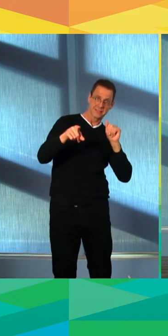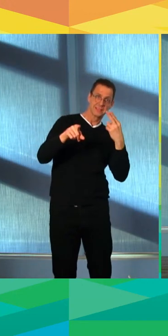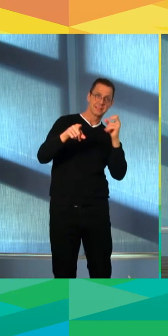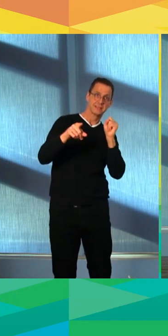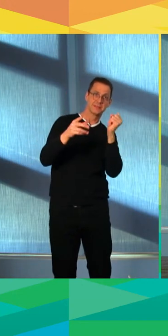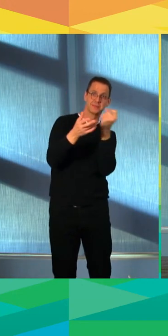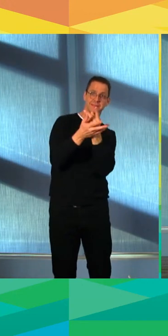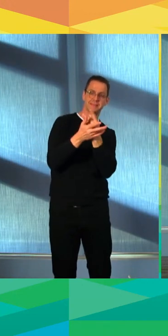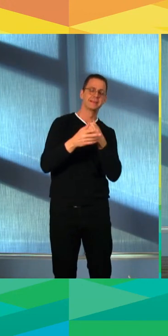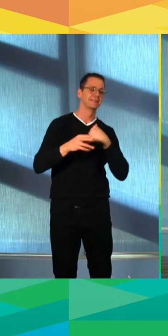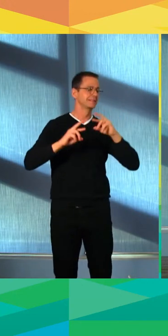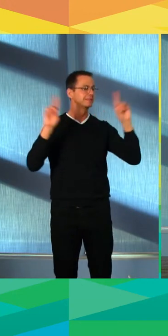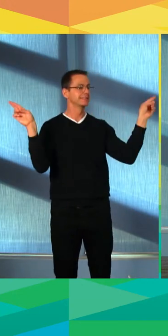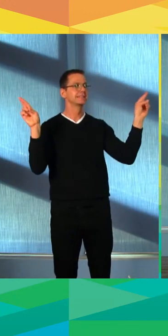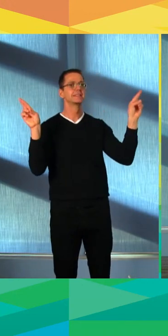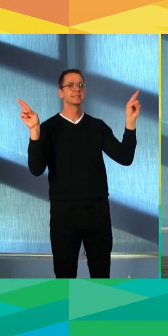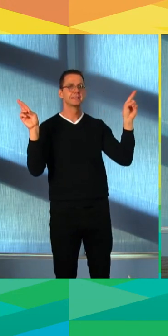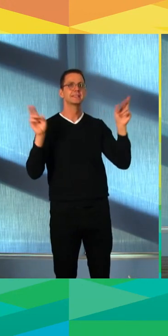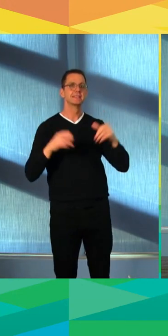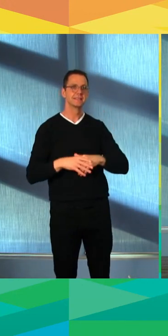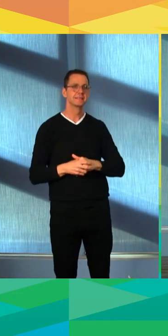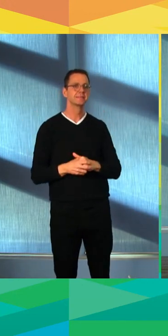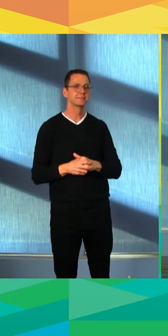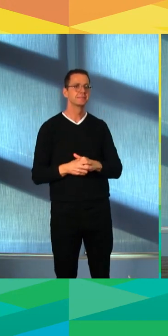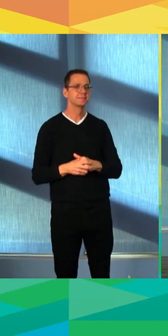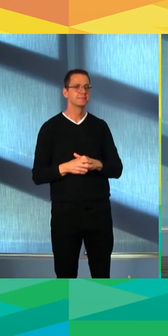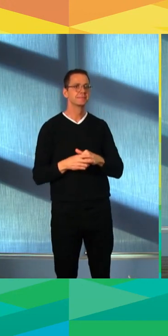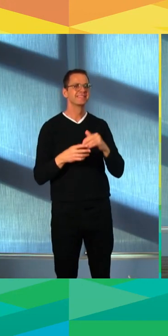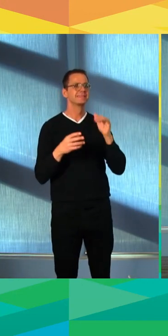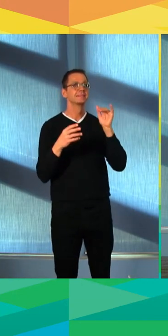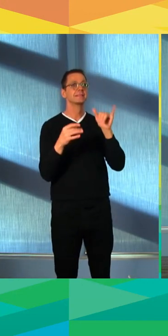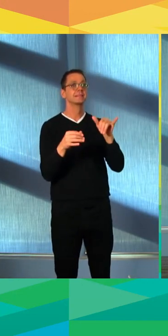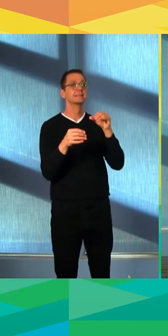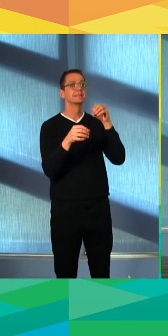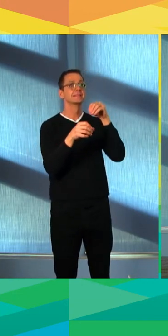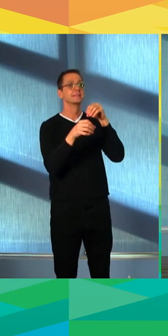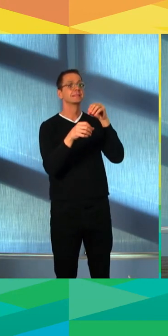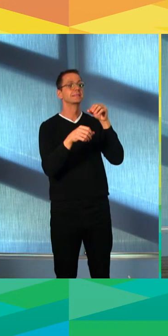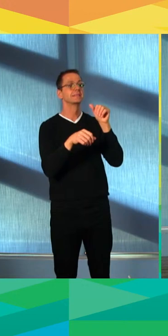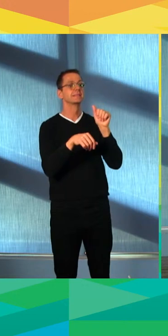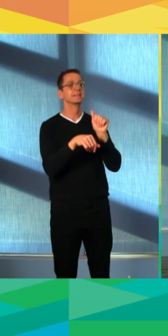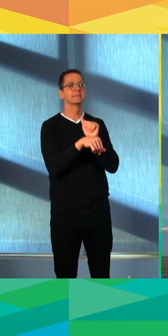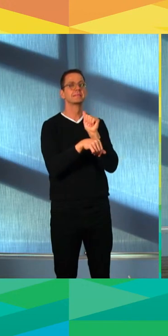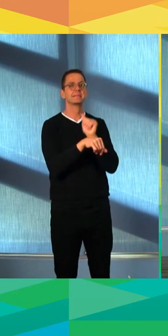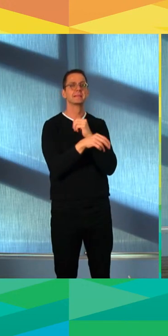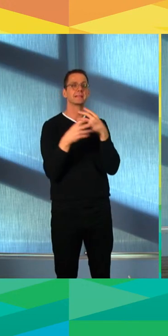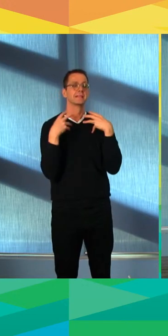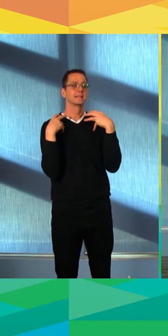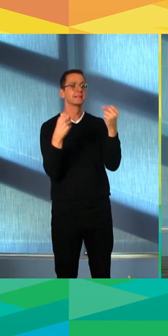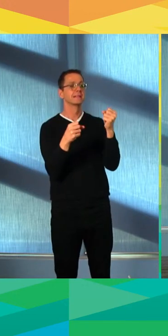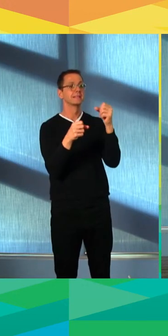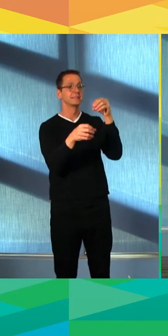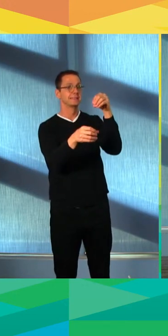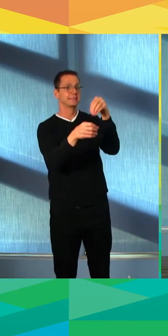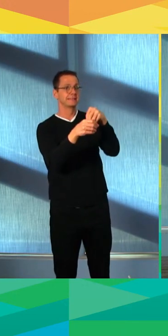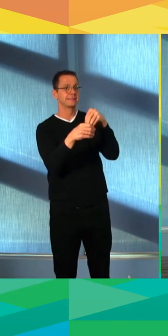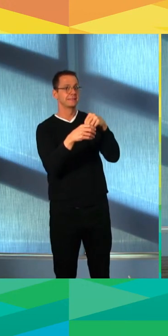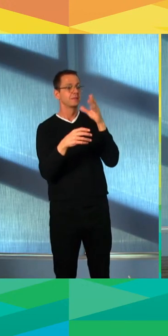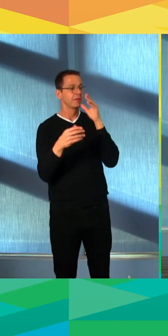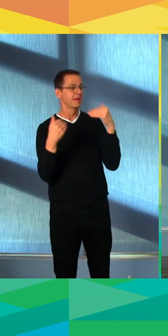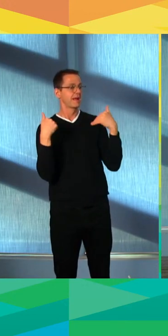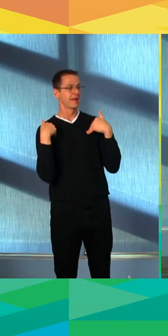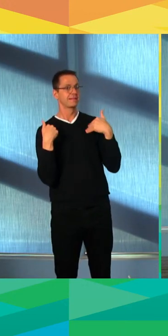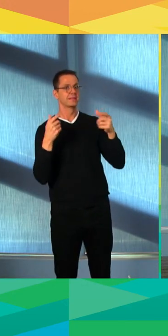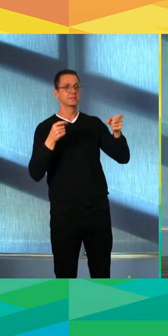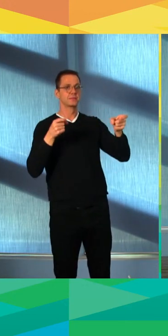operations are run by Alberta Health and we help with the outdoor operations, everything from parking to marshalling to making sure people are